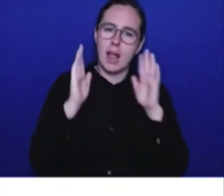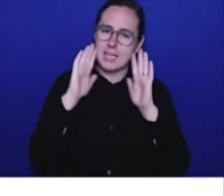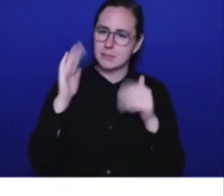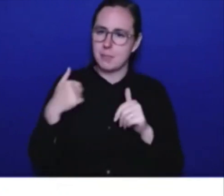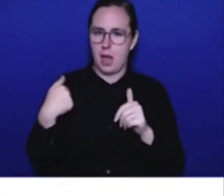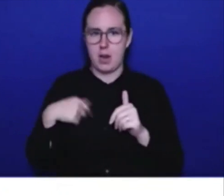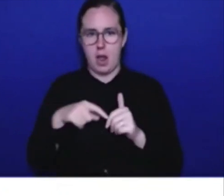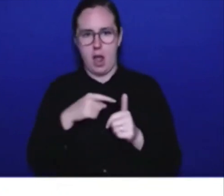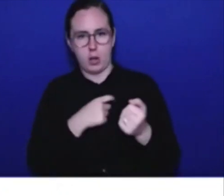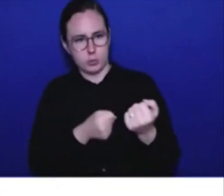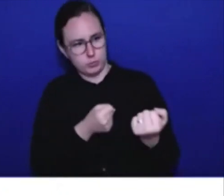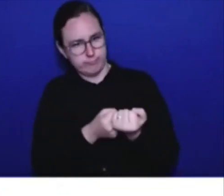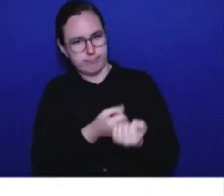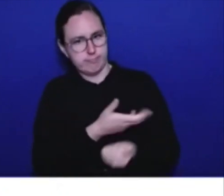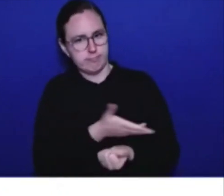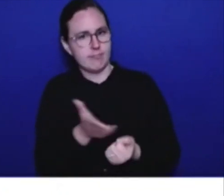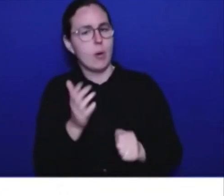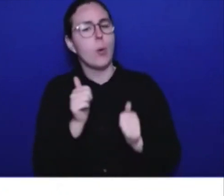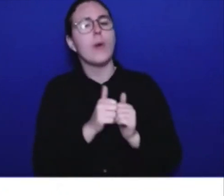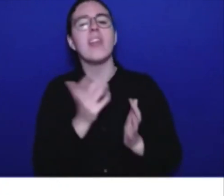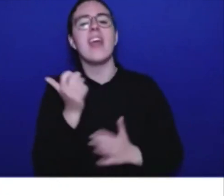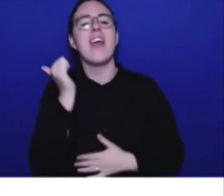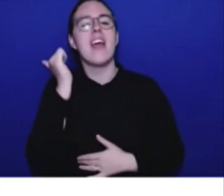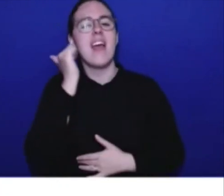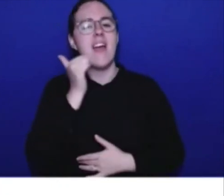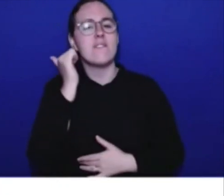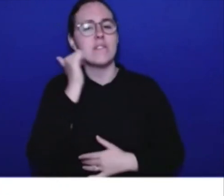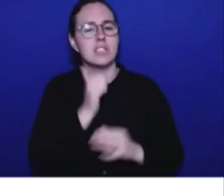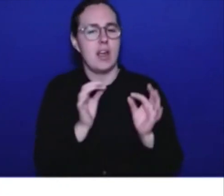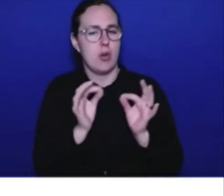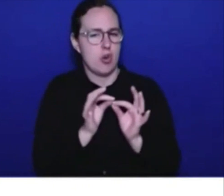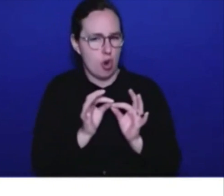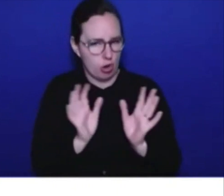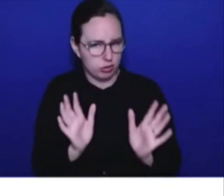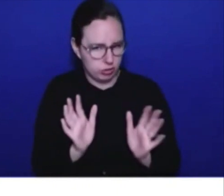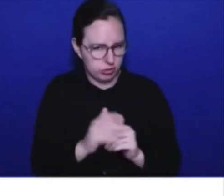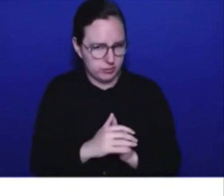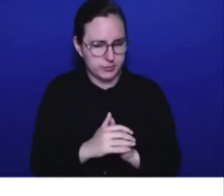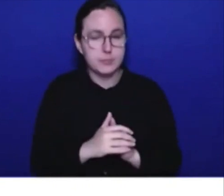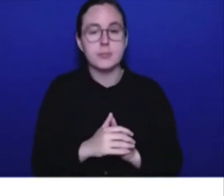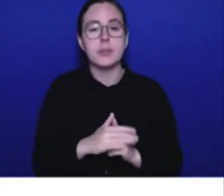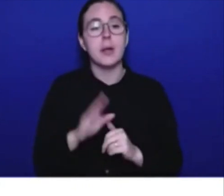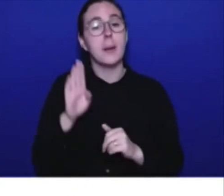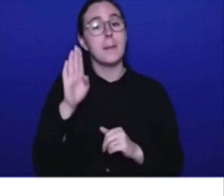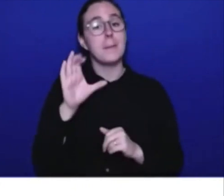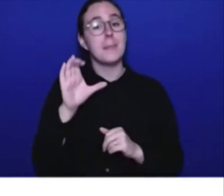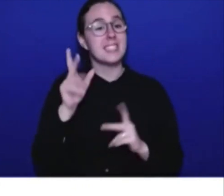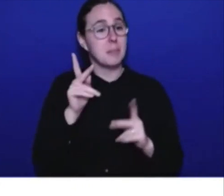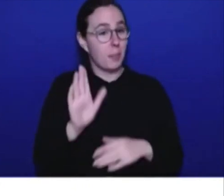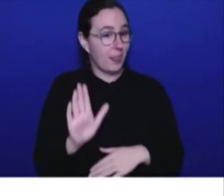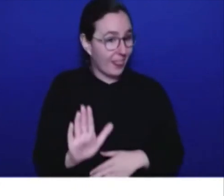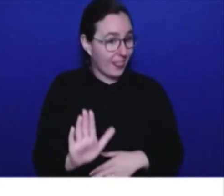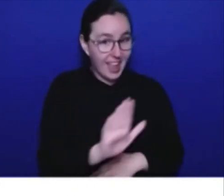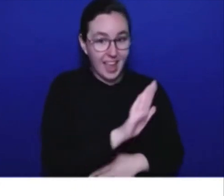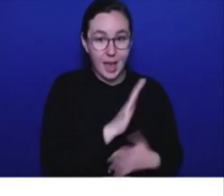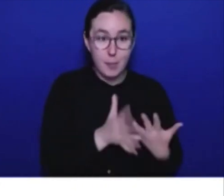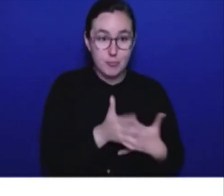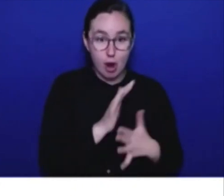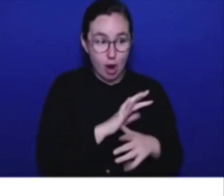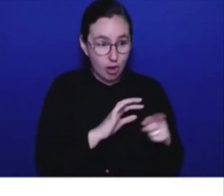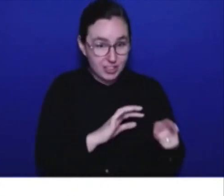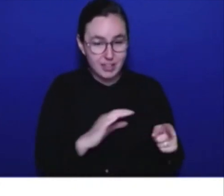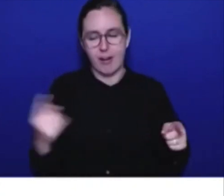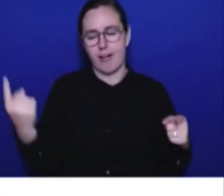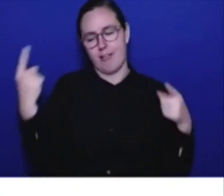work. So British Columbians' priorities are our government's priorities. We're going to deliver for them, and we are going to earn their